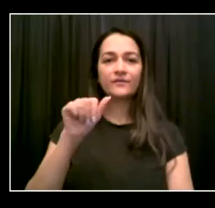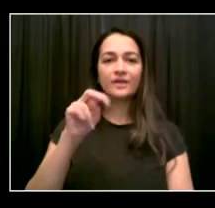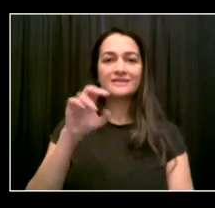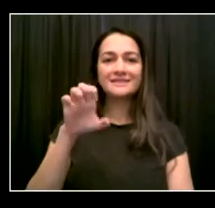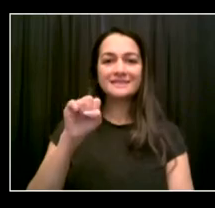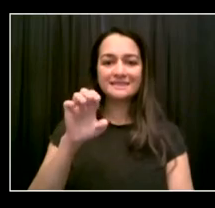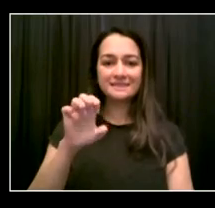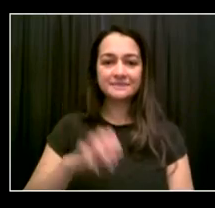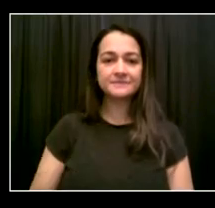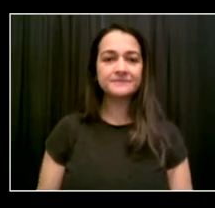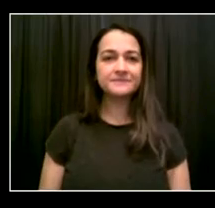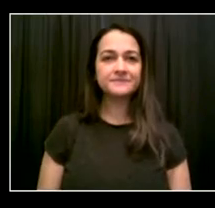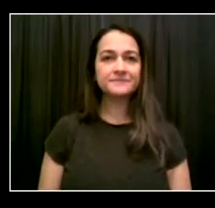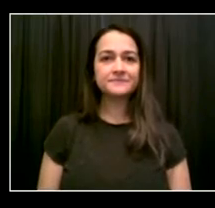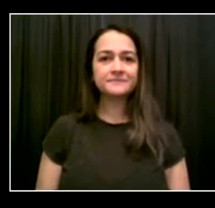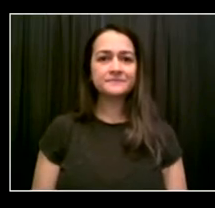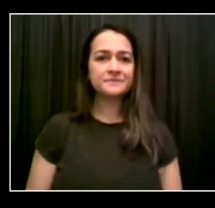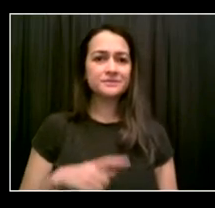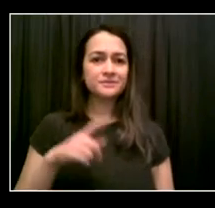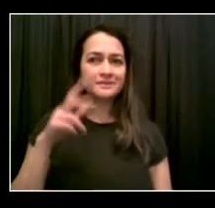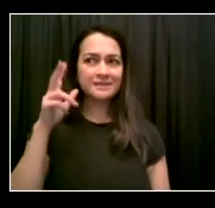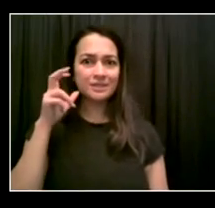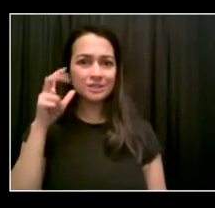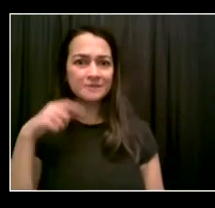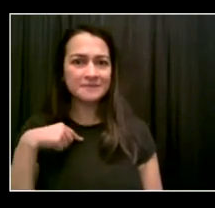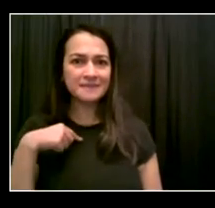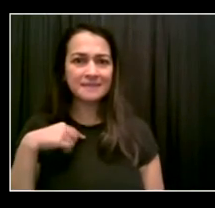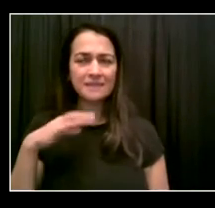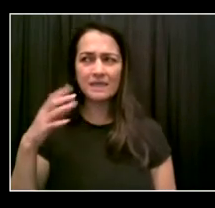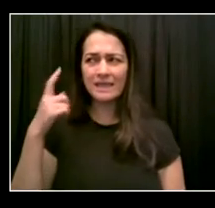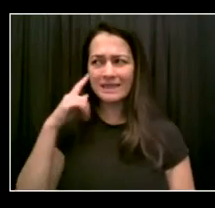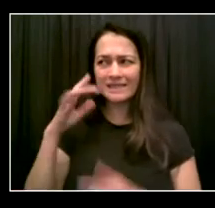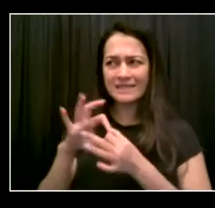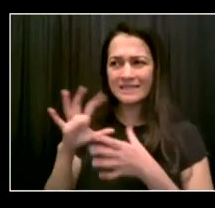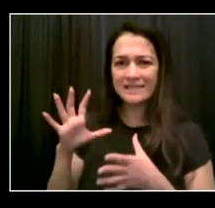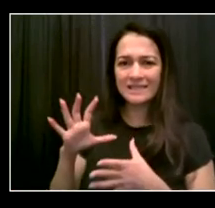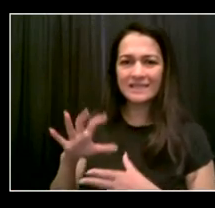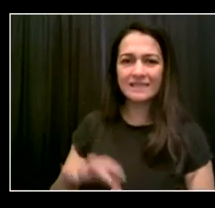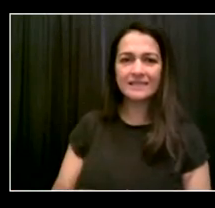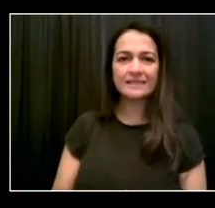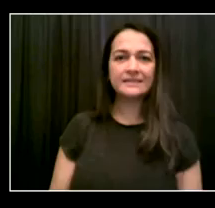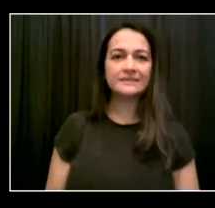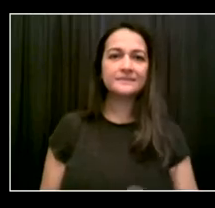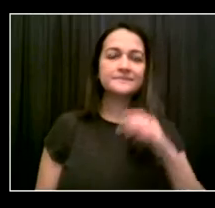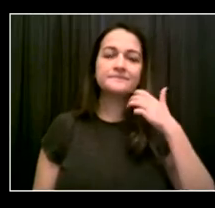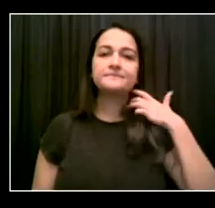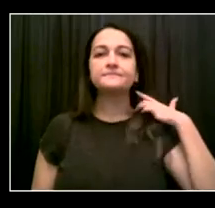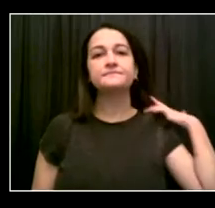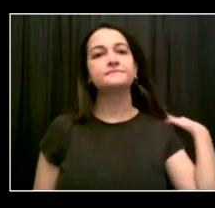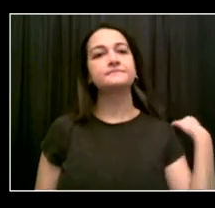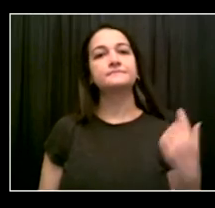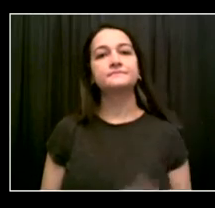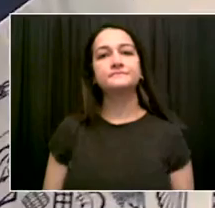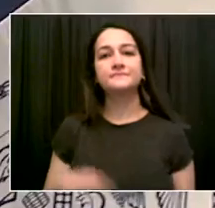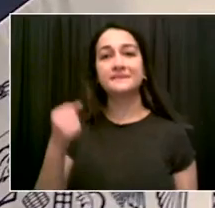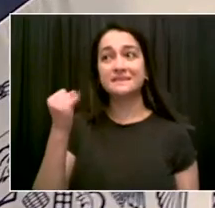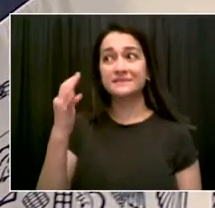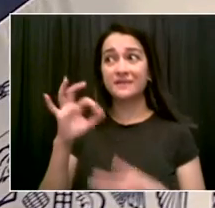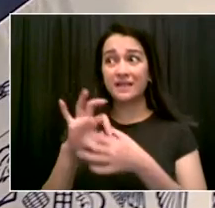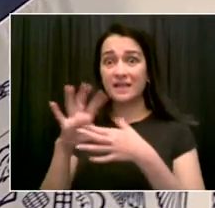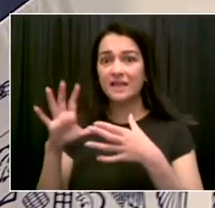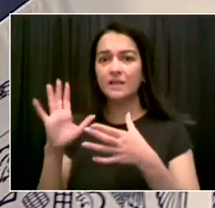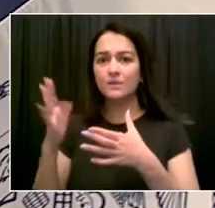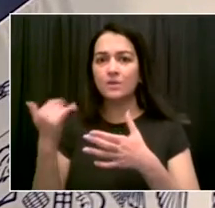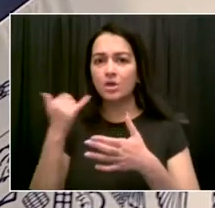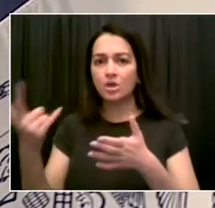Let's check. Hold on, we'll go to the next person and come back. Okay, we're going to hold on Treness for a moment. There's a